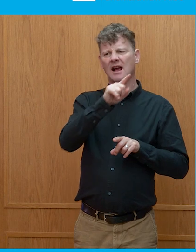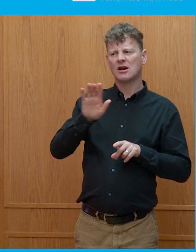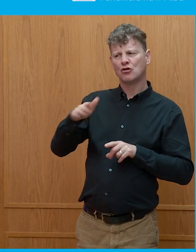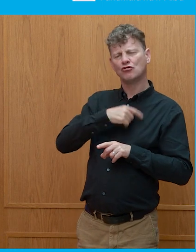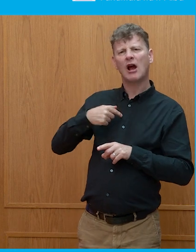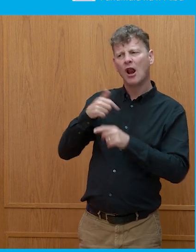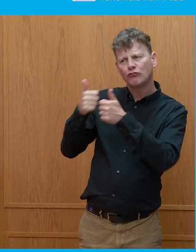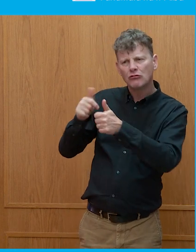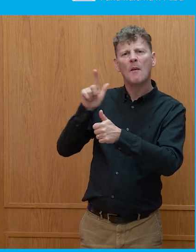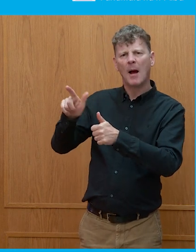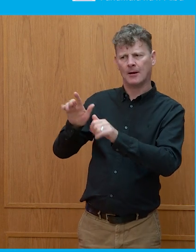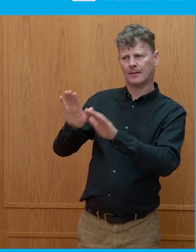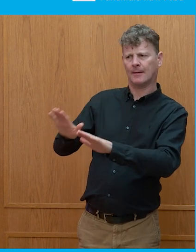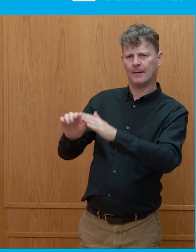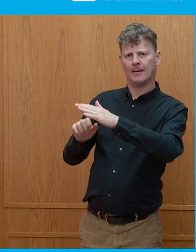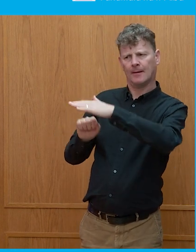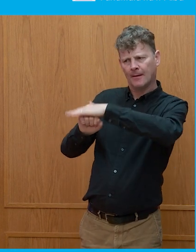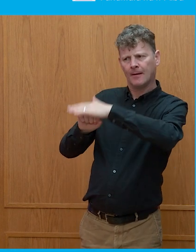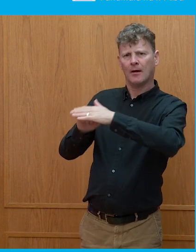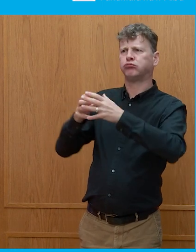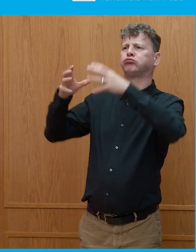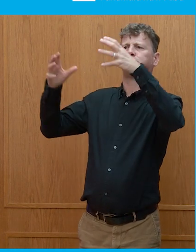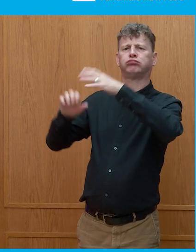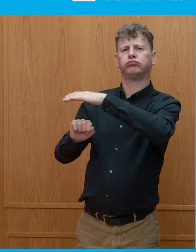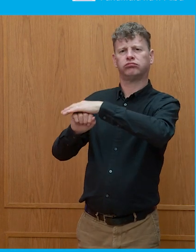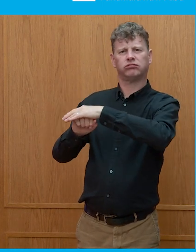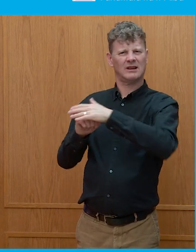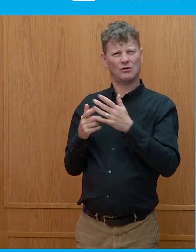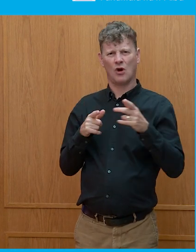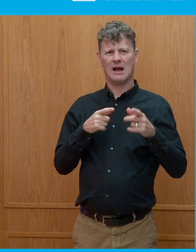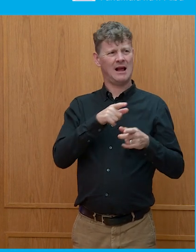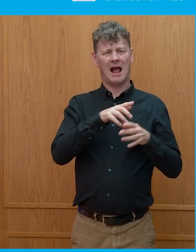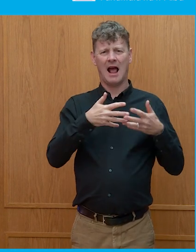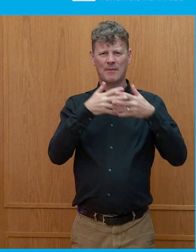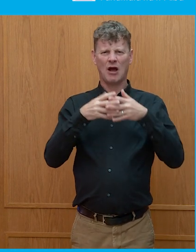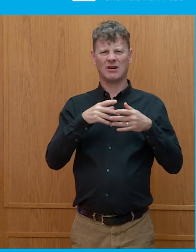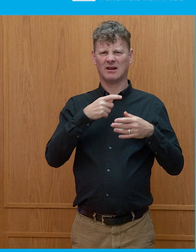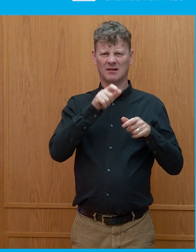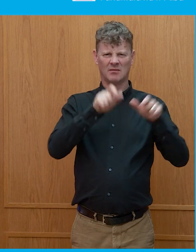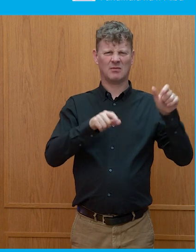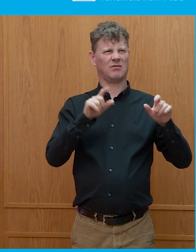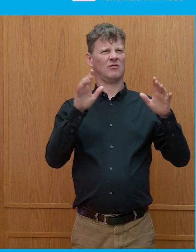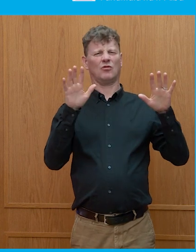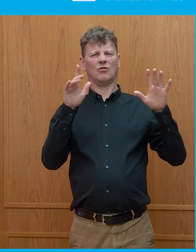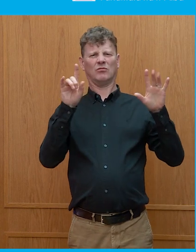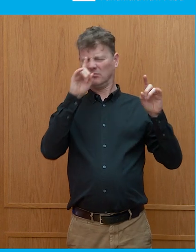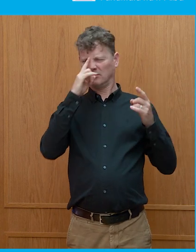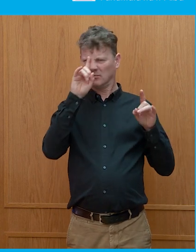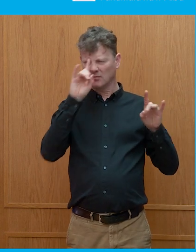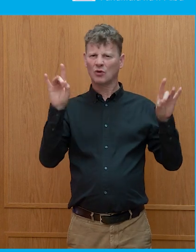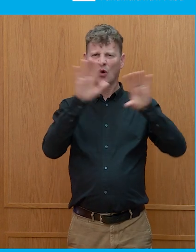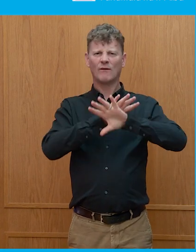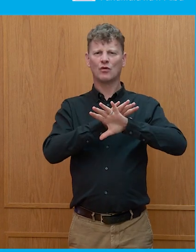one where, and it gets confusing at a sort of a citizen level, because a lot of Trump's voters actually